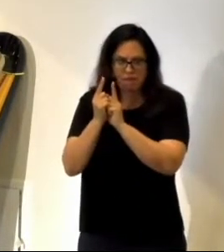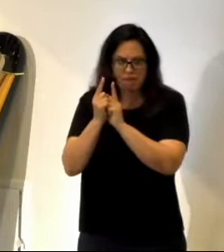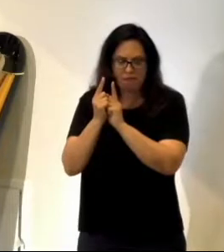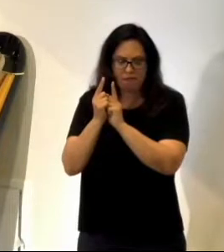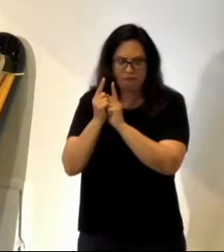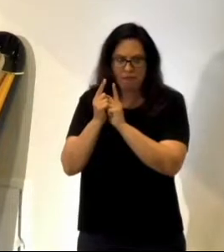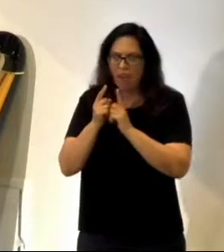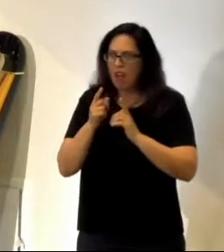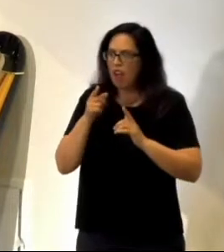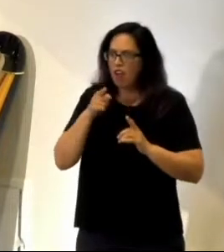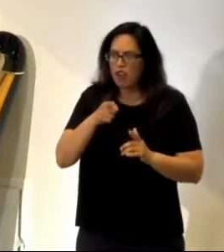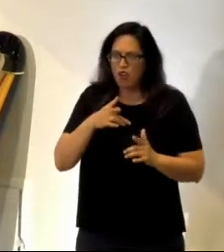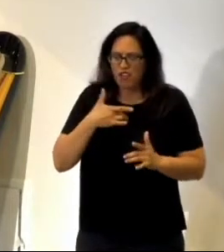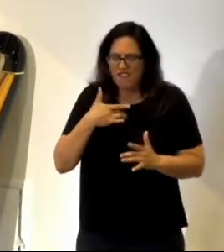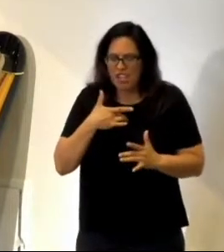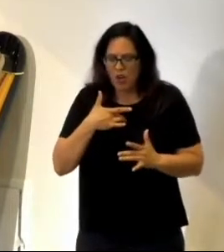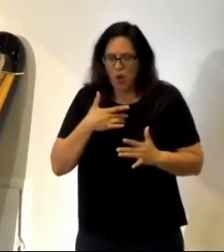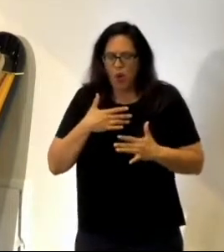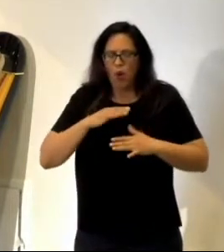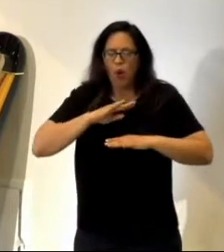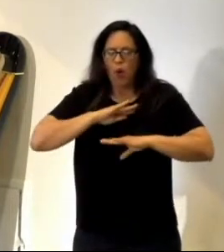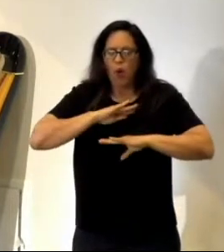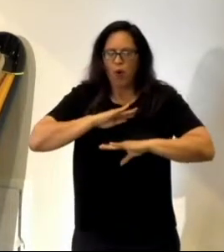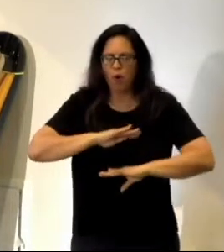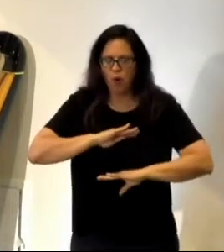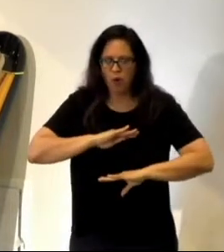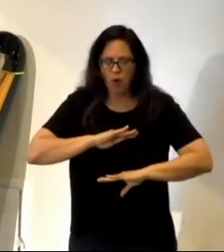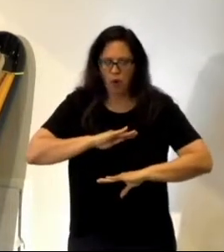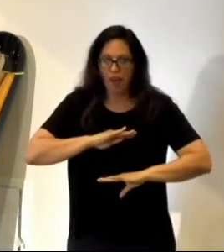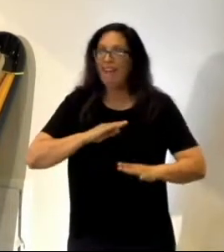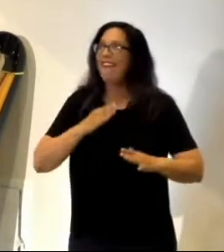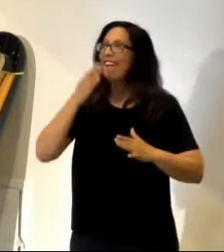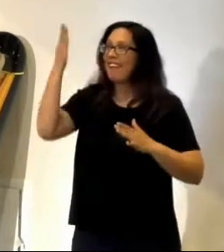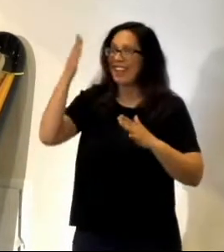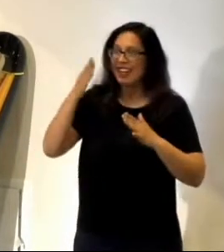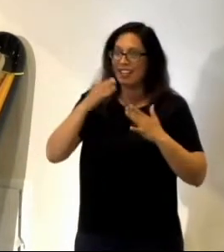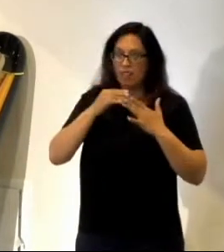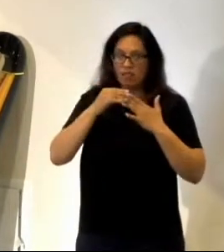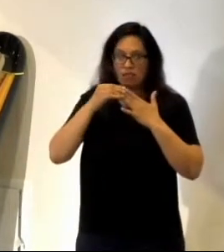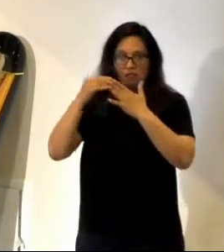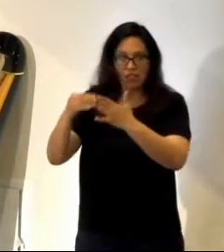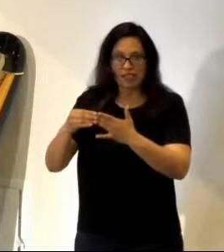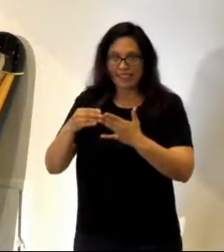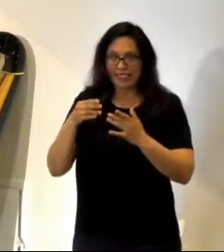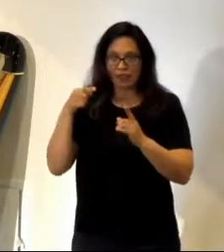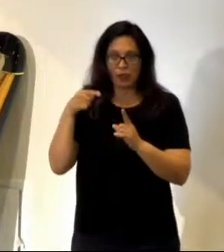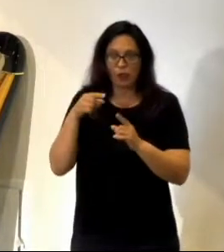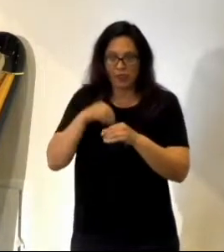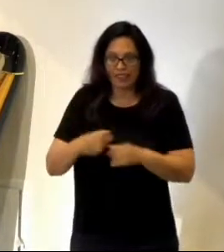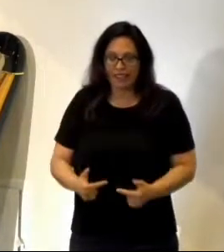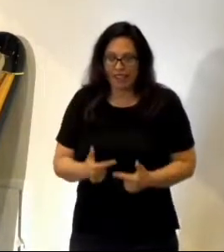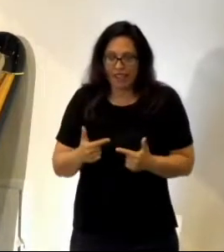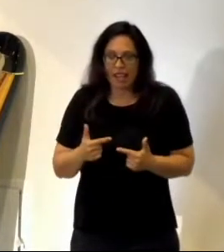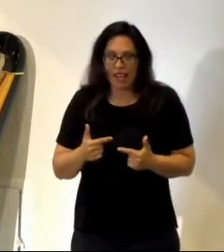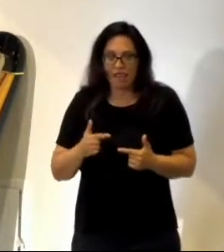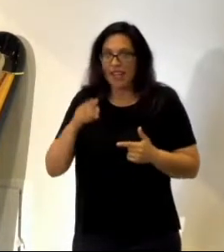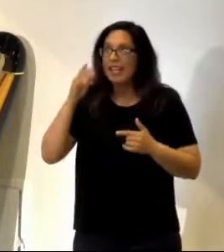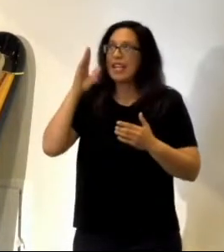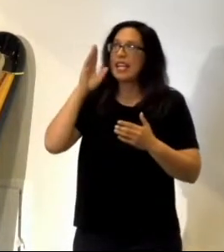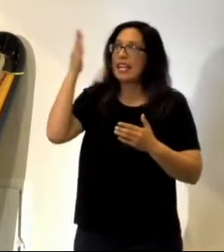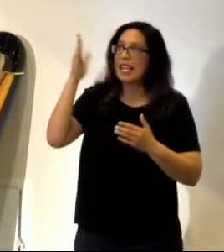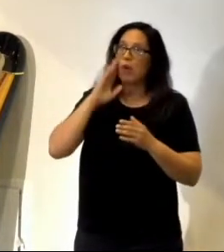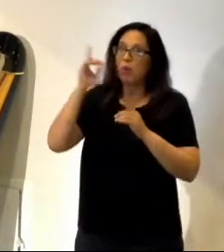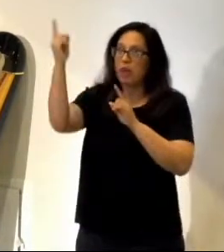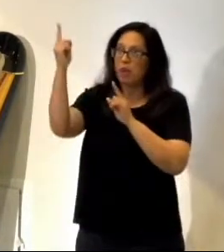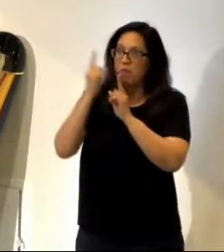And you were filled with a great sense of relief. He's gone ahead of you in life to lead you. And he'll meet you